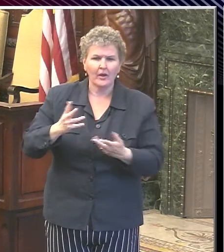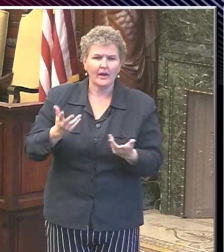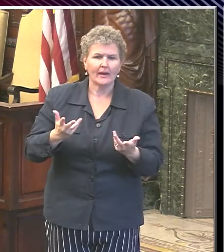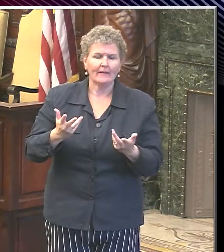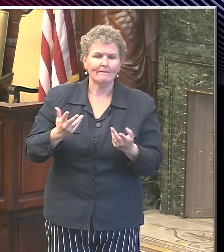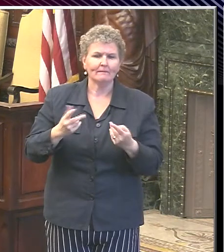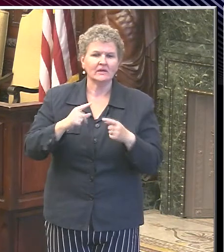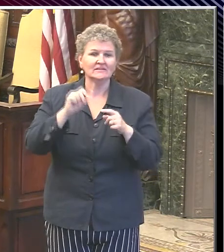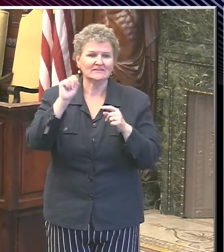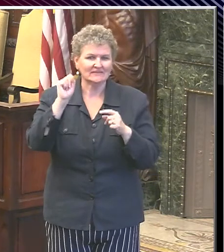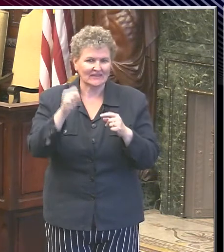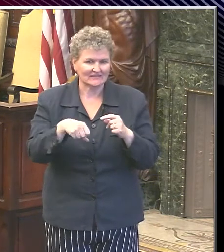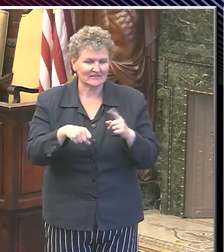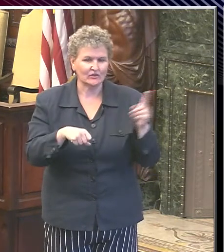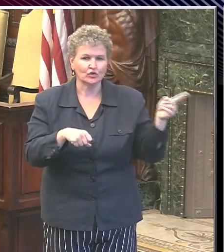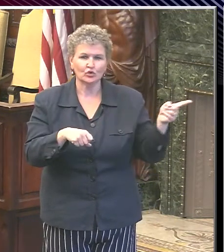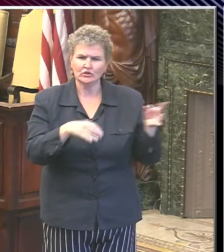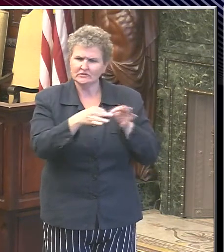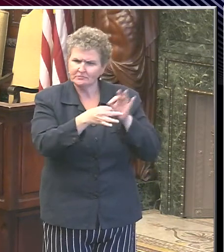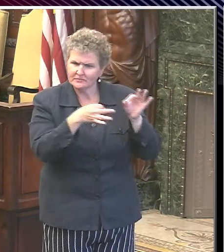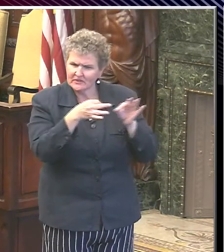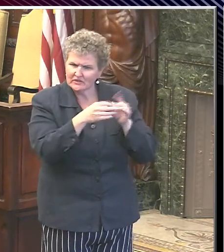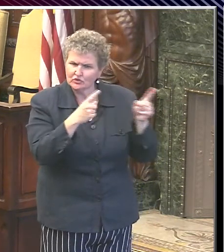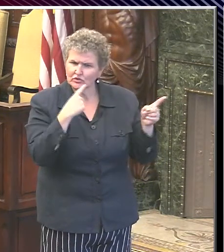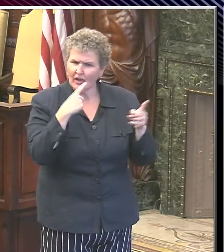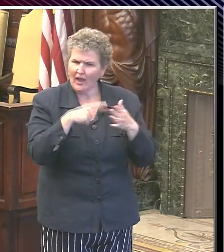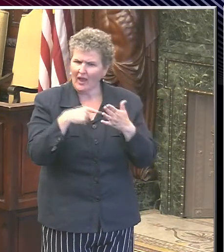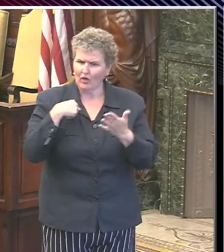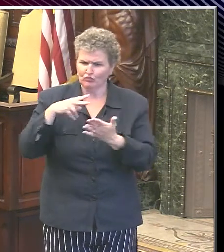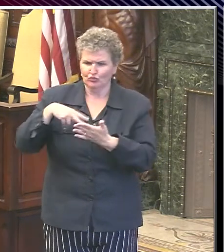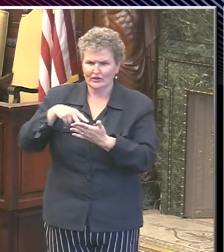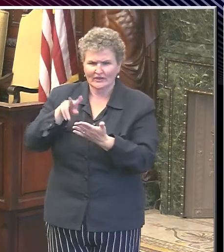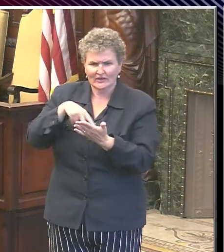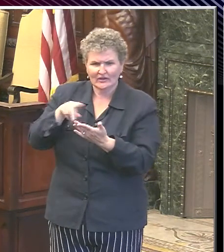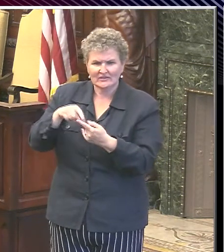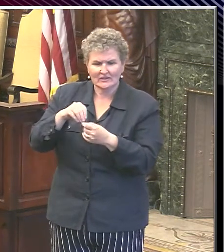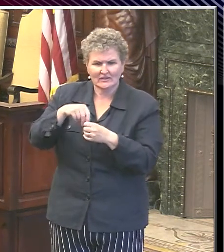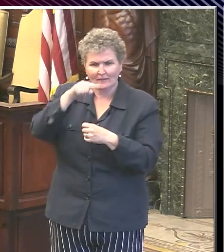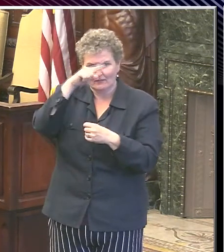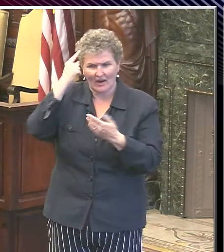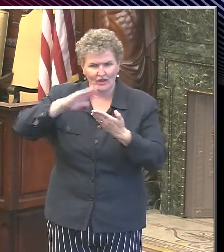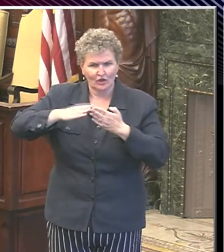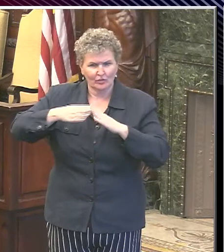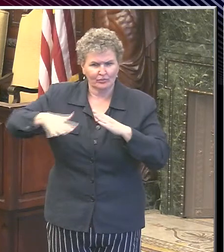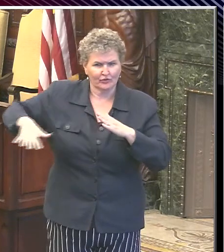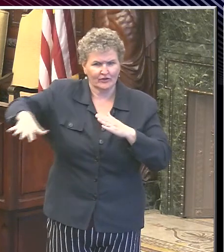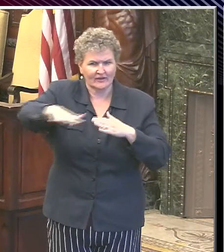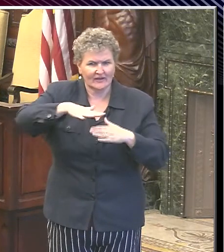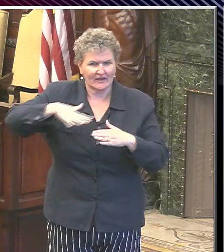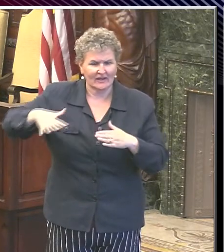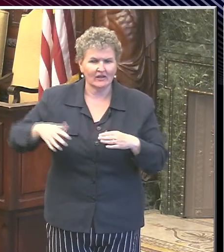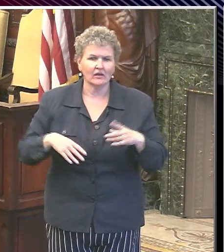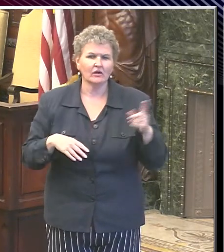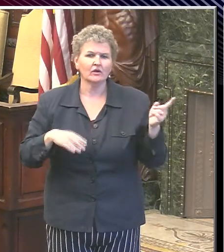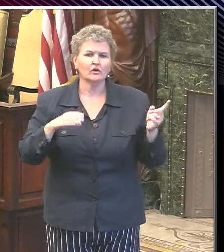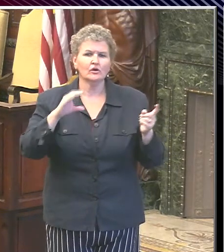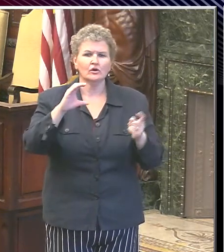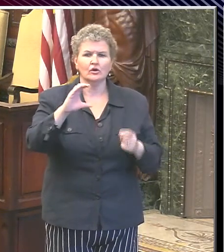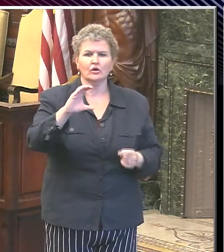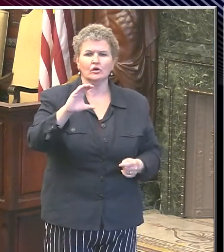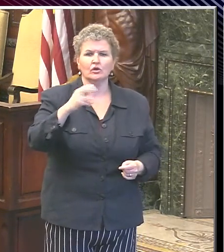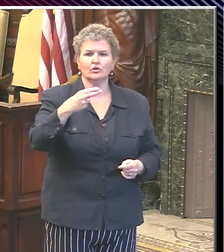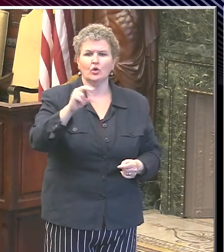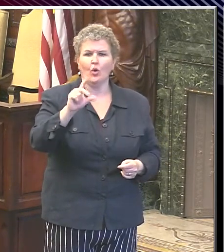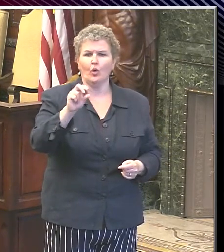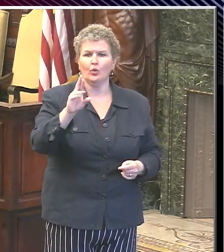you explain for my readers why hydroxychloroquine by itself is not a good idea and why